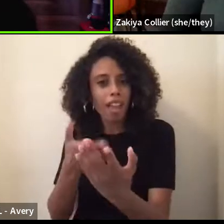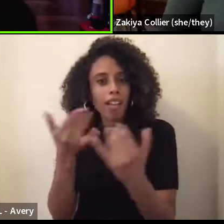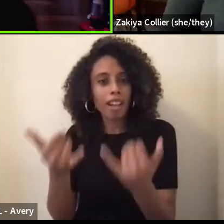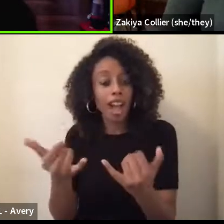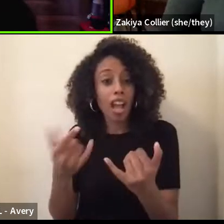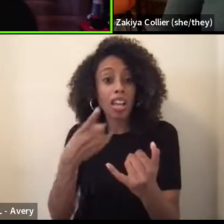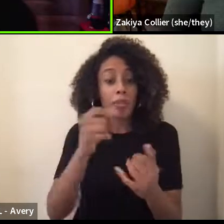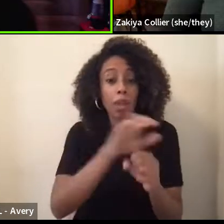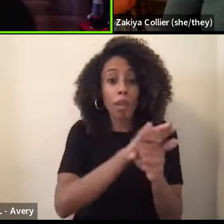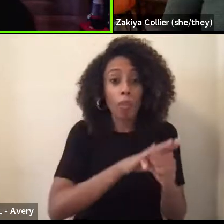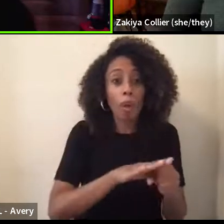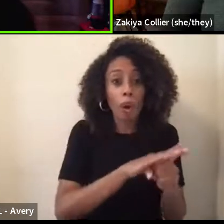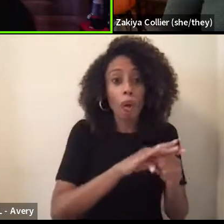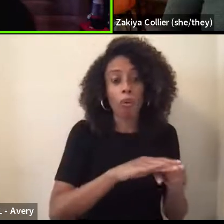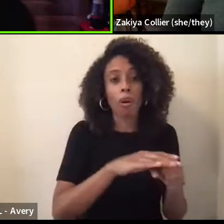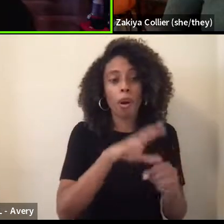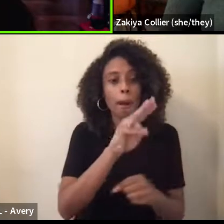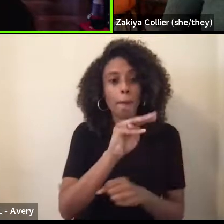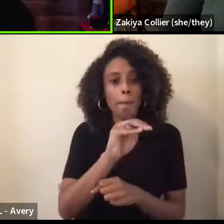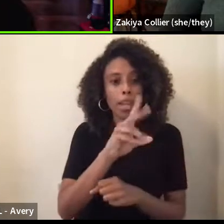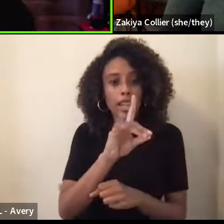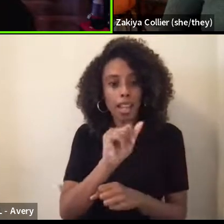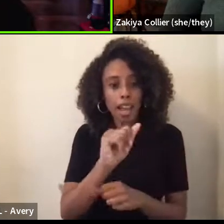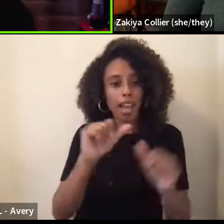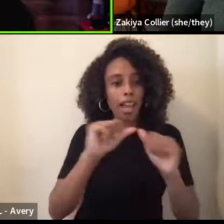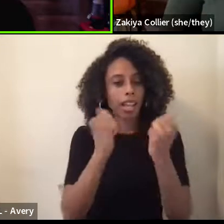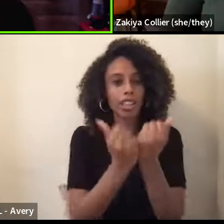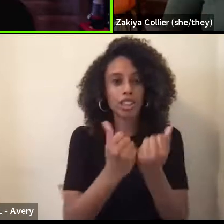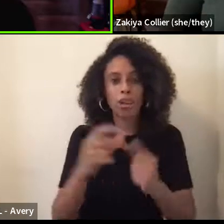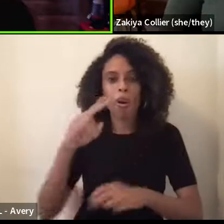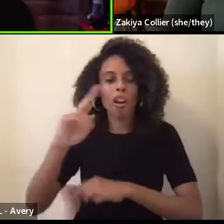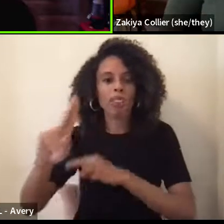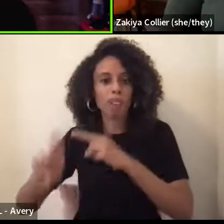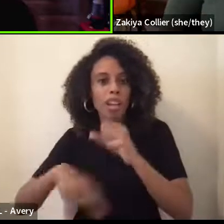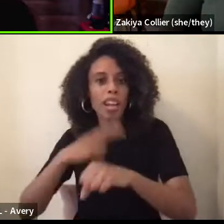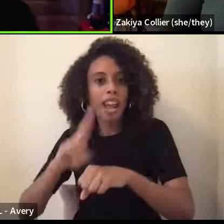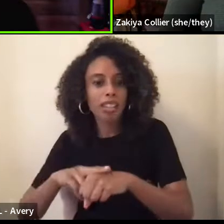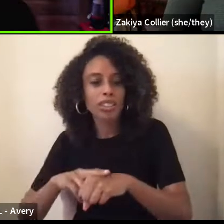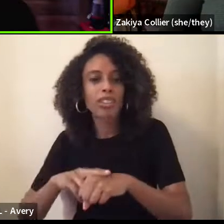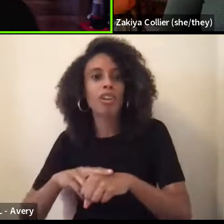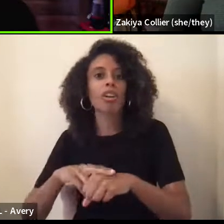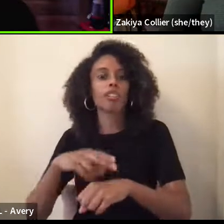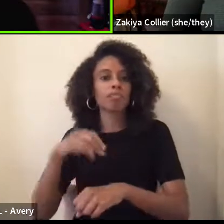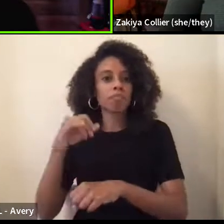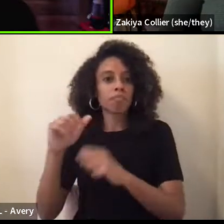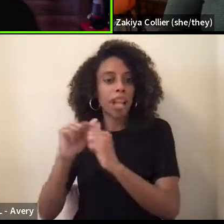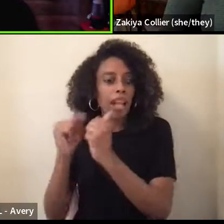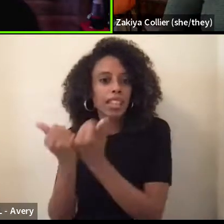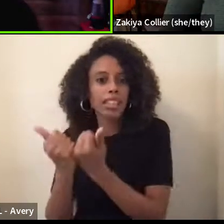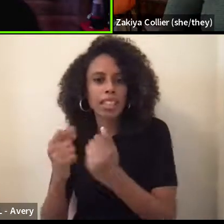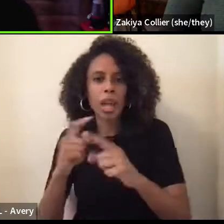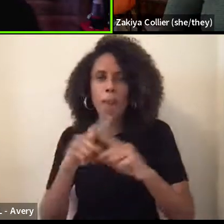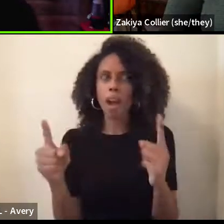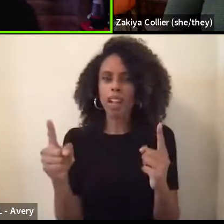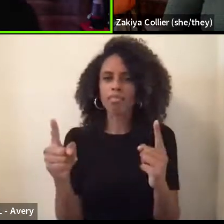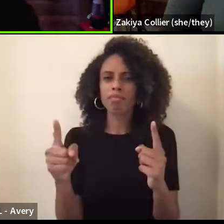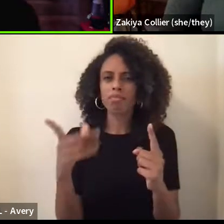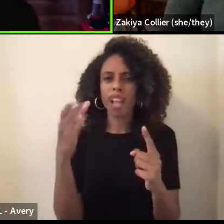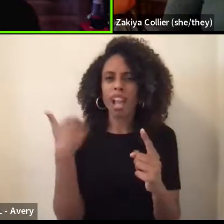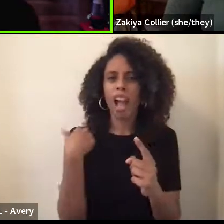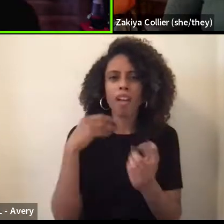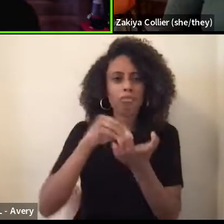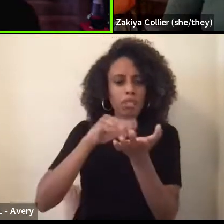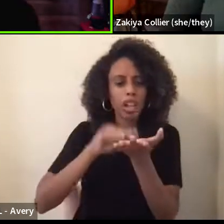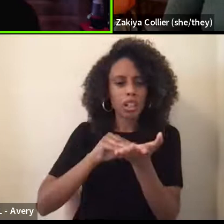a national agency. And it's like, wait a minute, they have documents and information from years before this incident. Why is